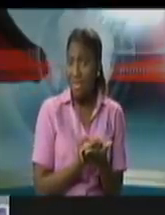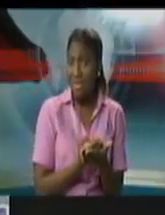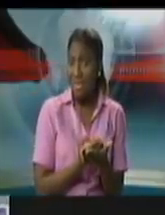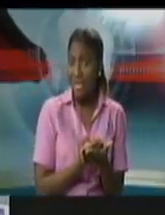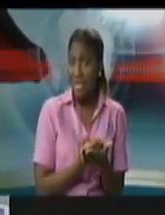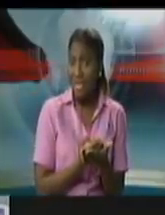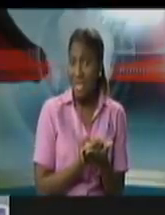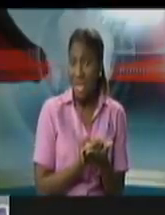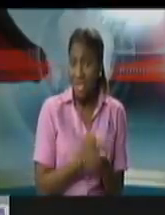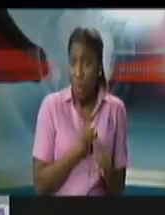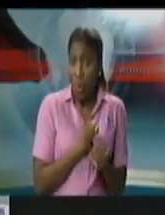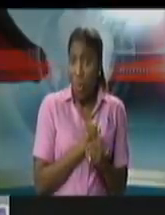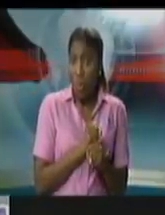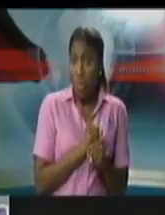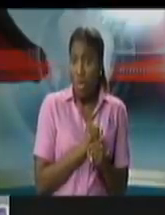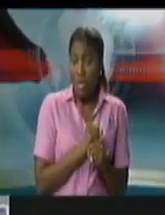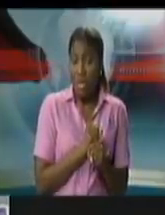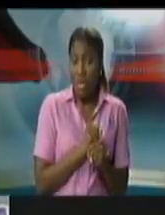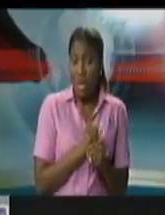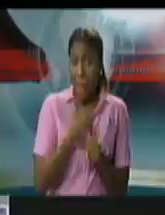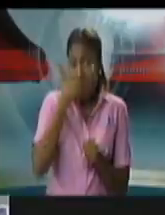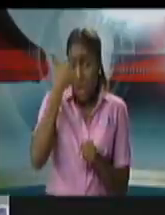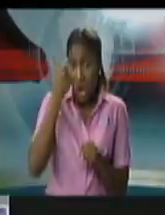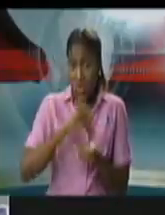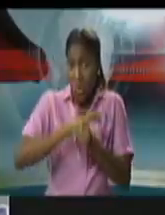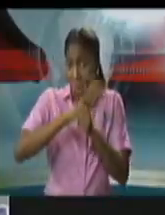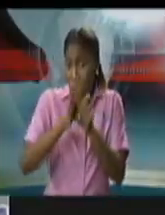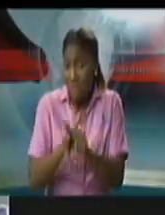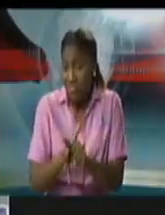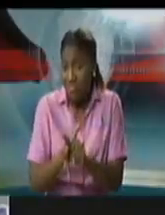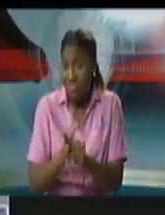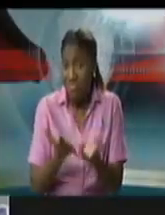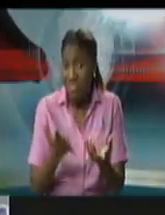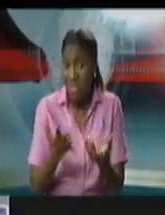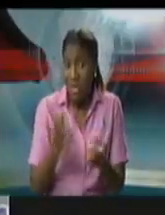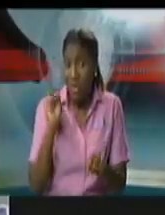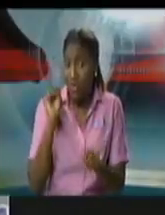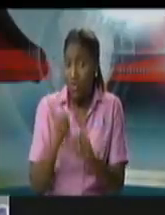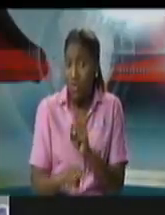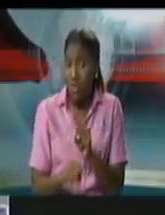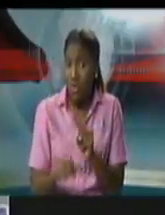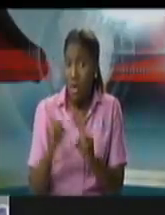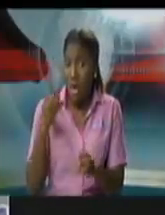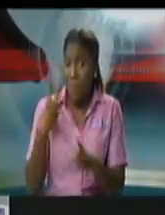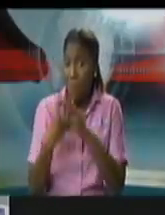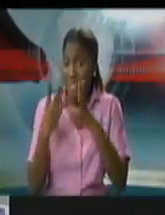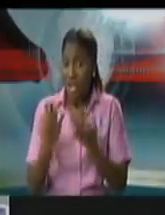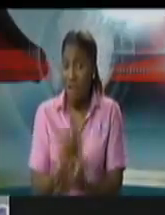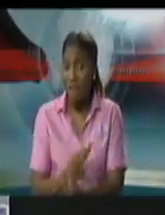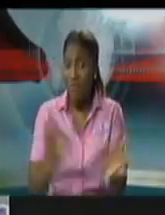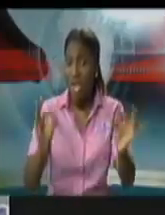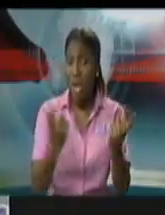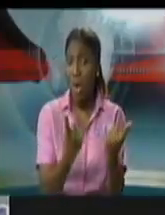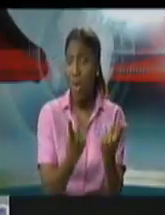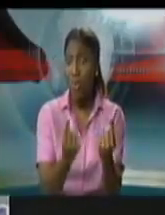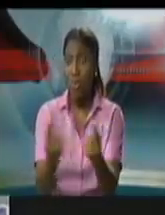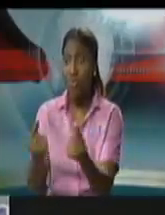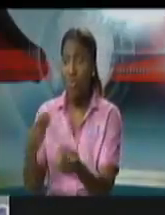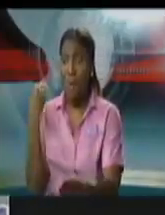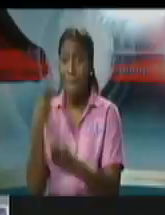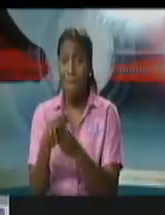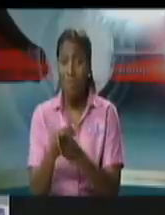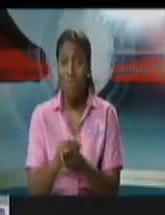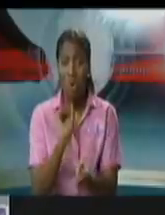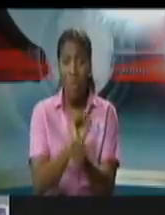halt as a result of COVID-19 sanctions and regulations so what sort of support systems might be in place